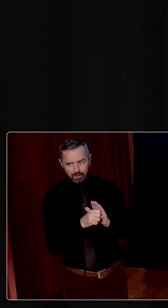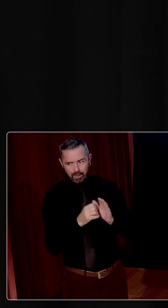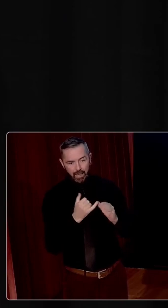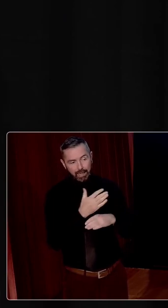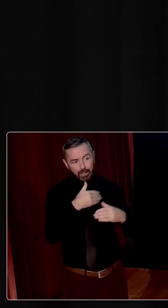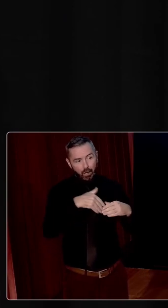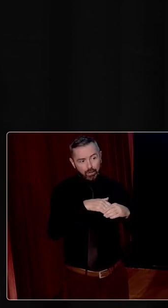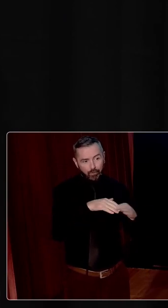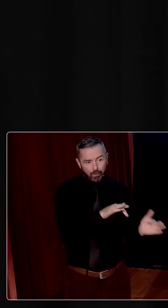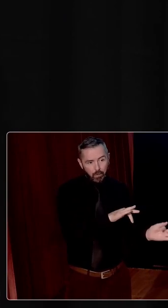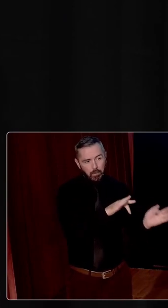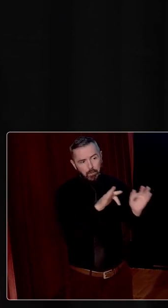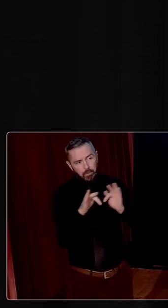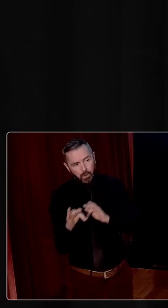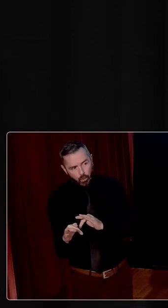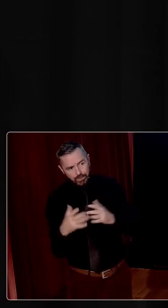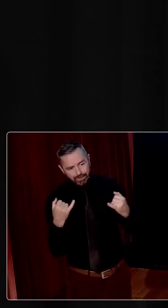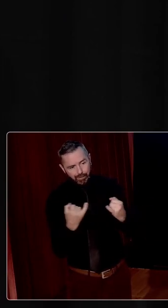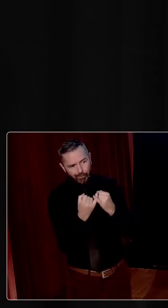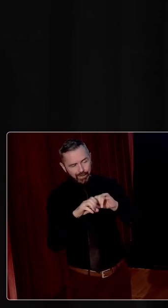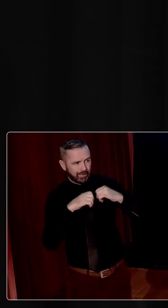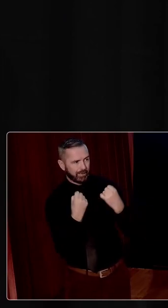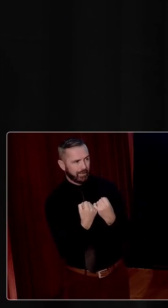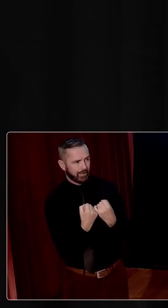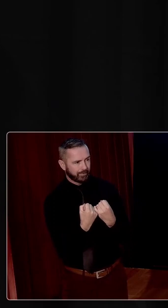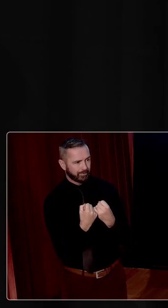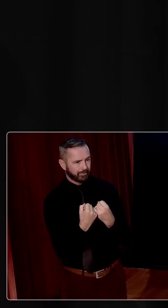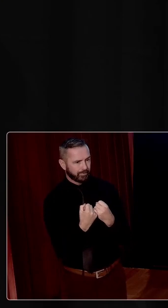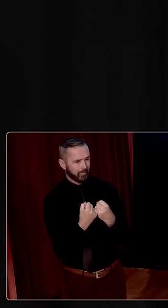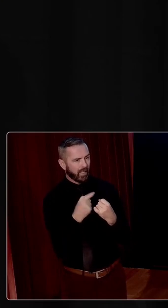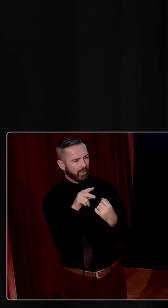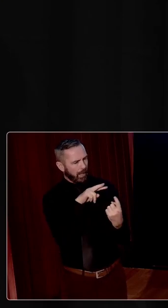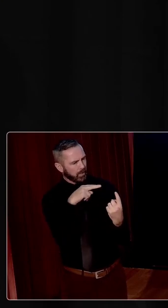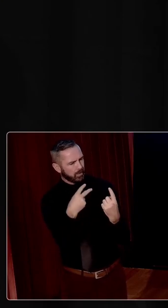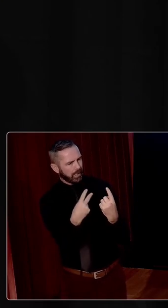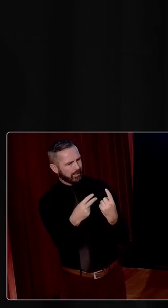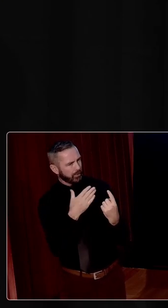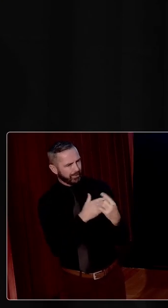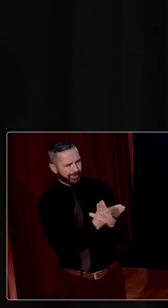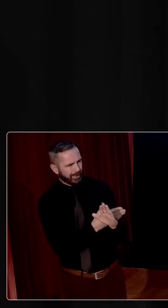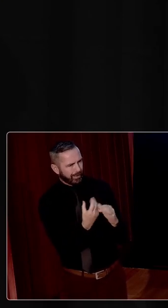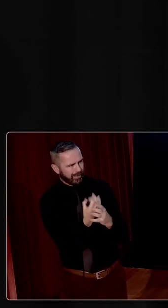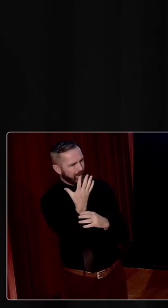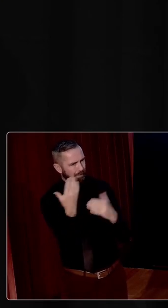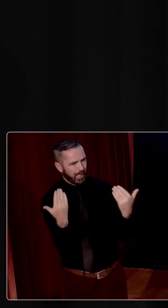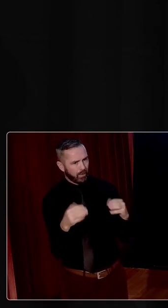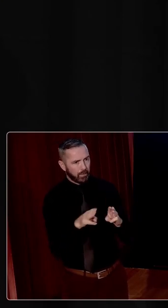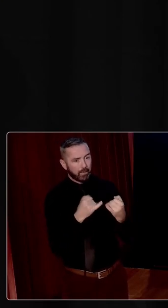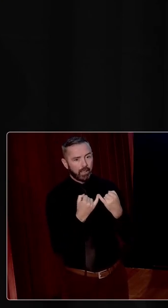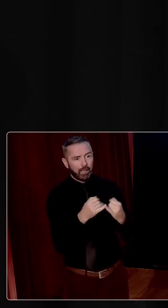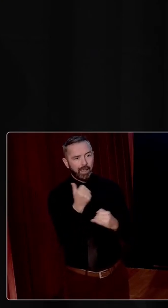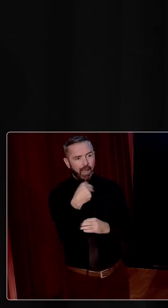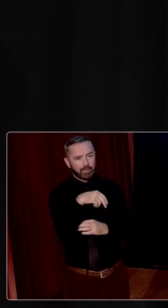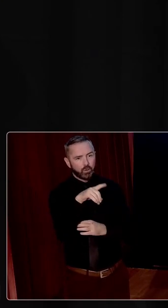a post-conflict society. And I think that lens is only starting to emerge. People like Anne